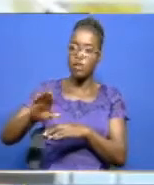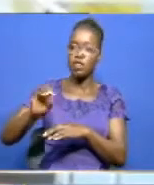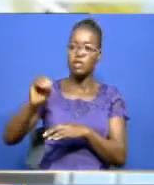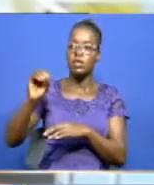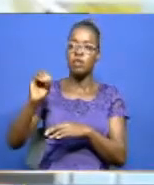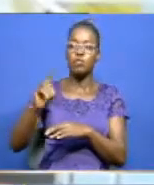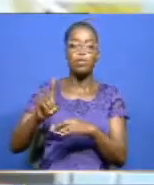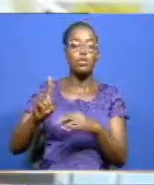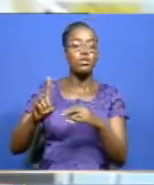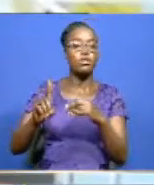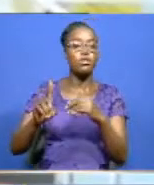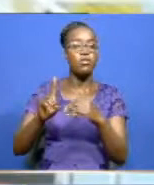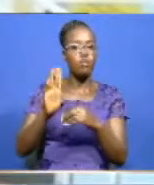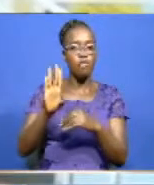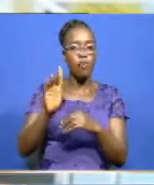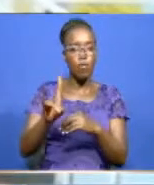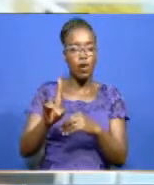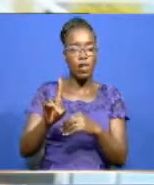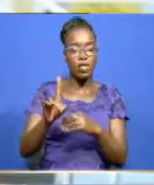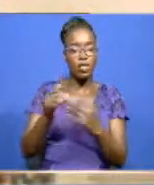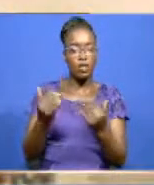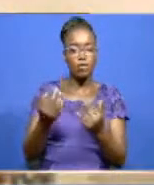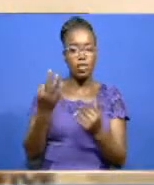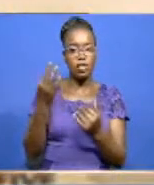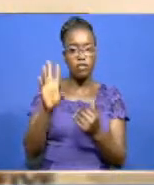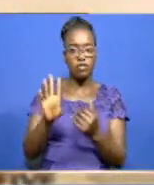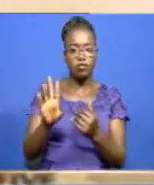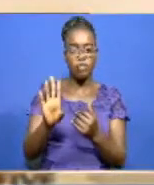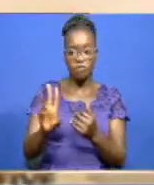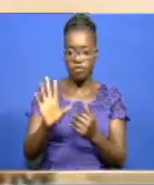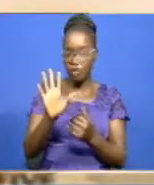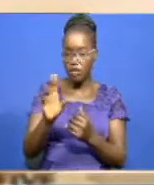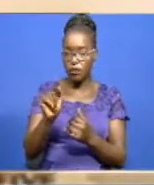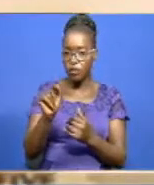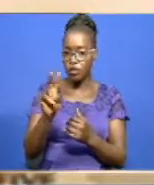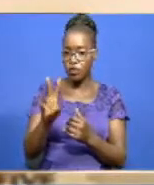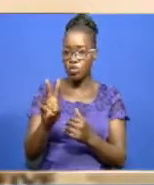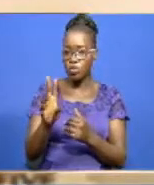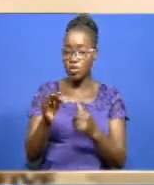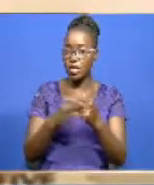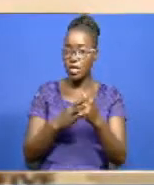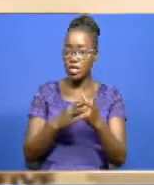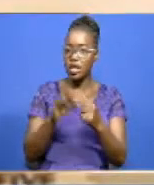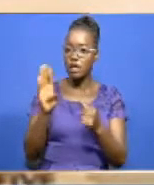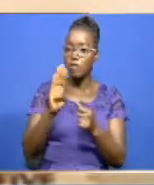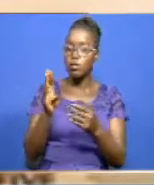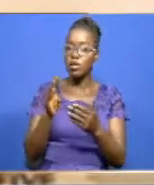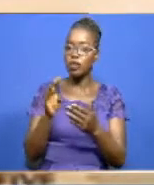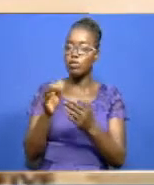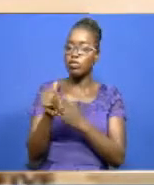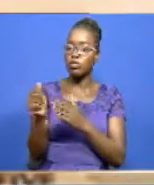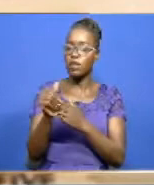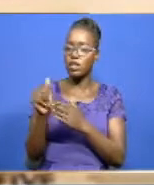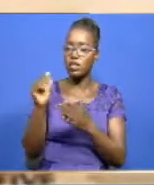Monday to stand at $35.28 billion. This represents a decline of